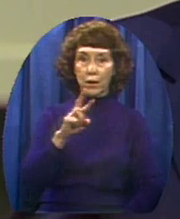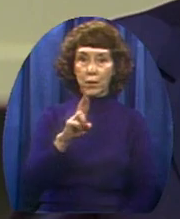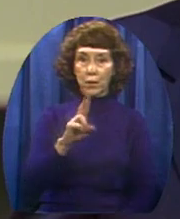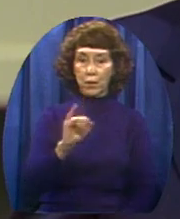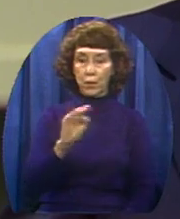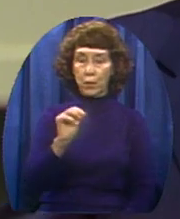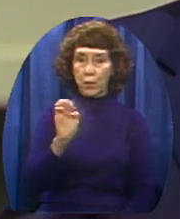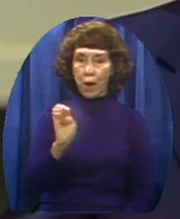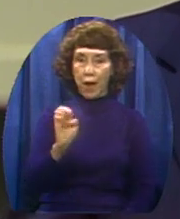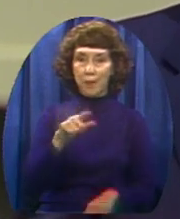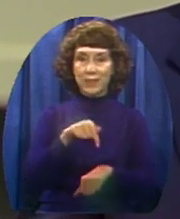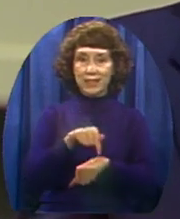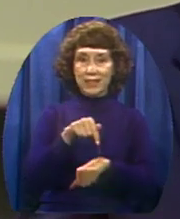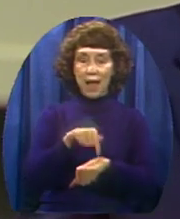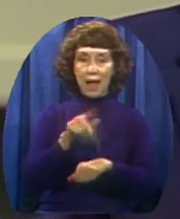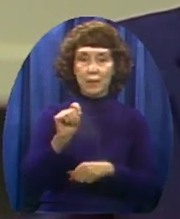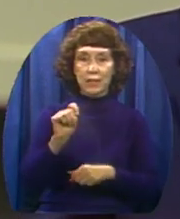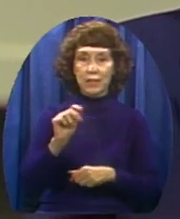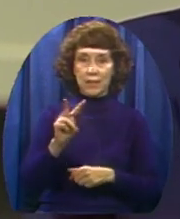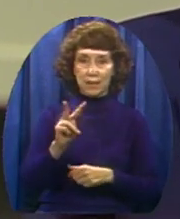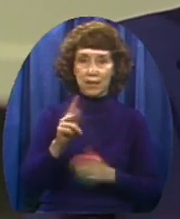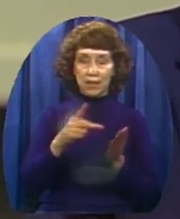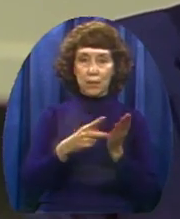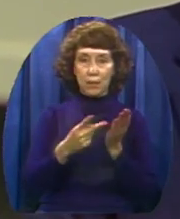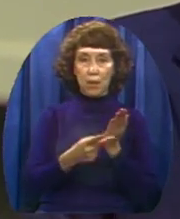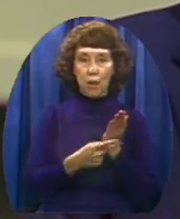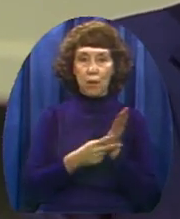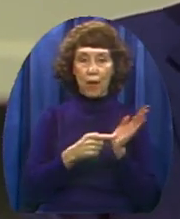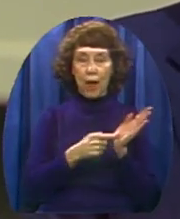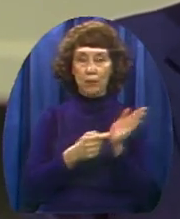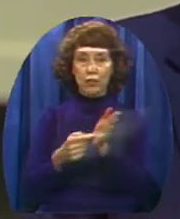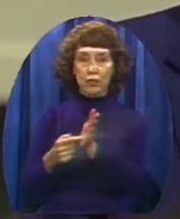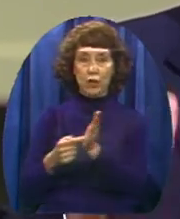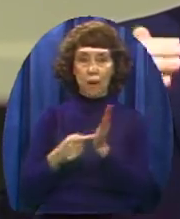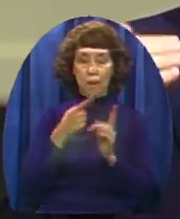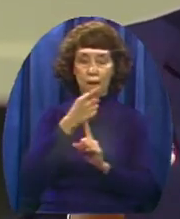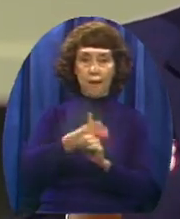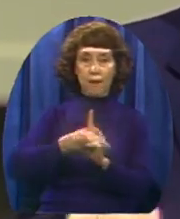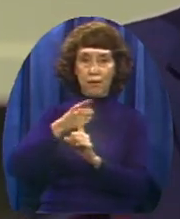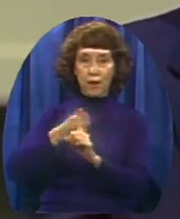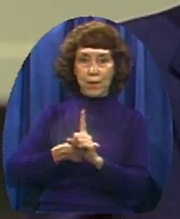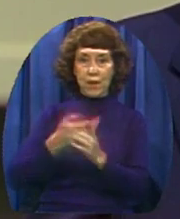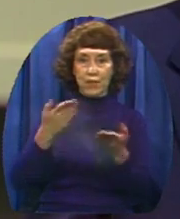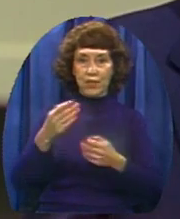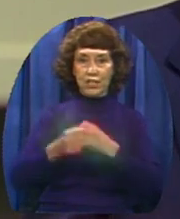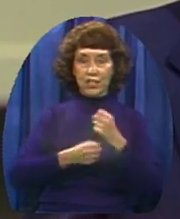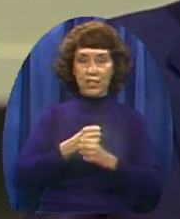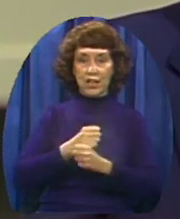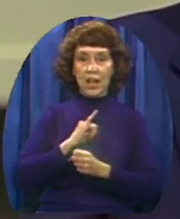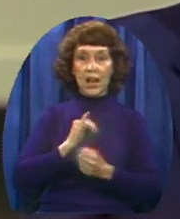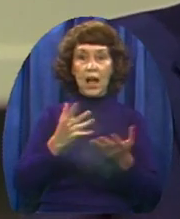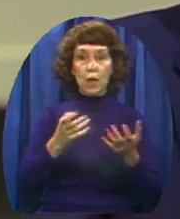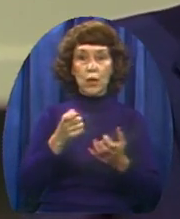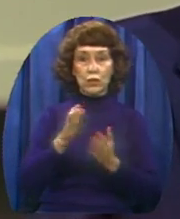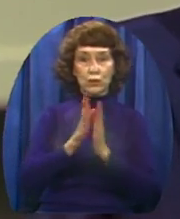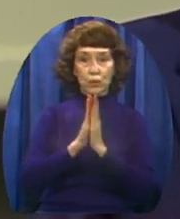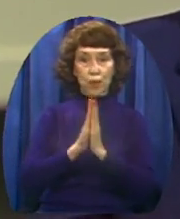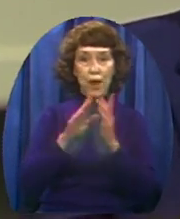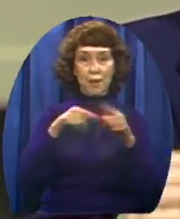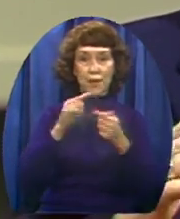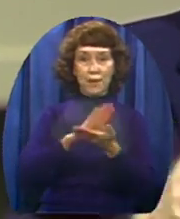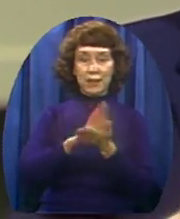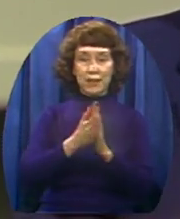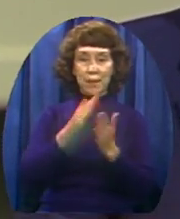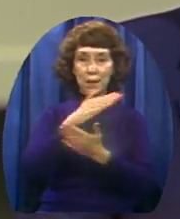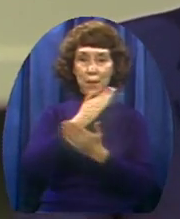I want you to ask God to help you to be a part of that miracle during that special month.